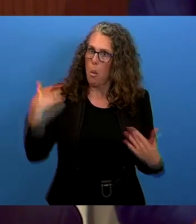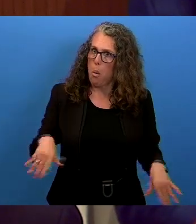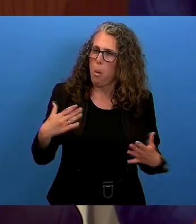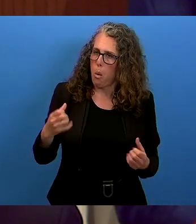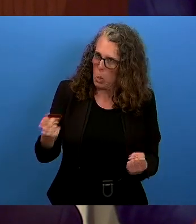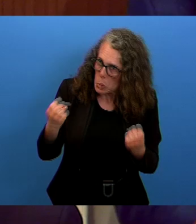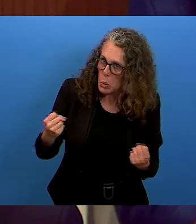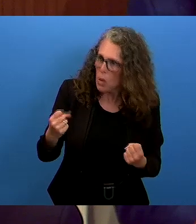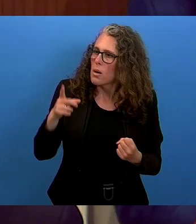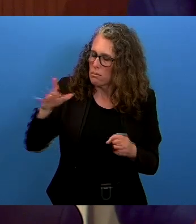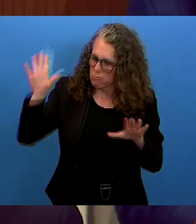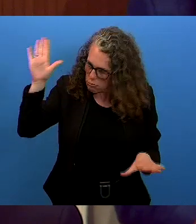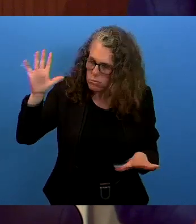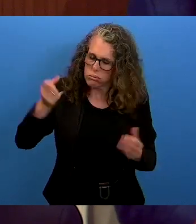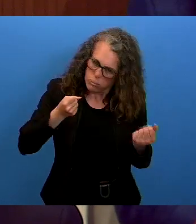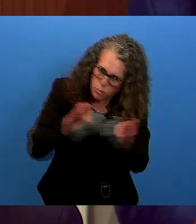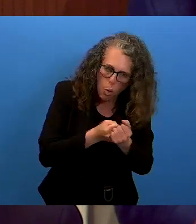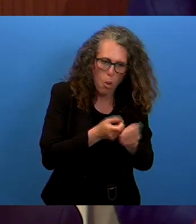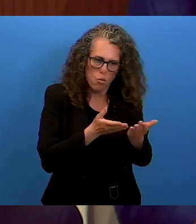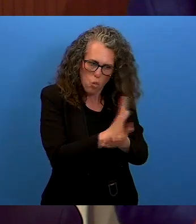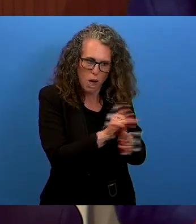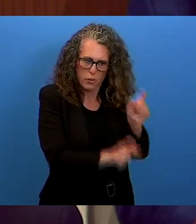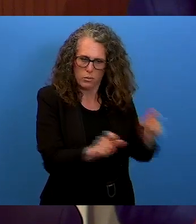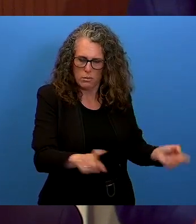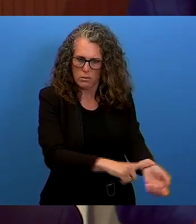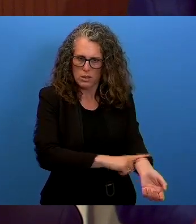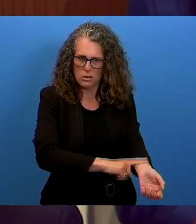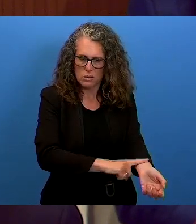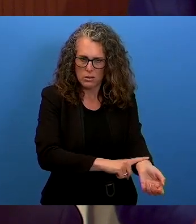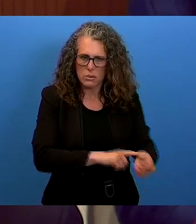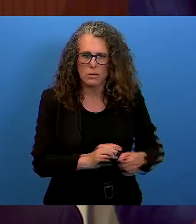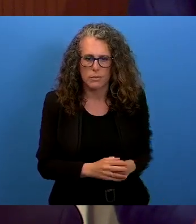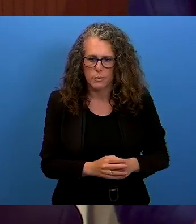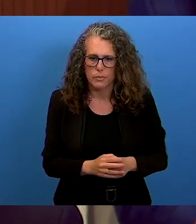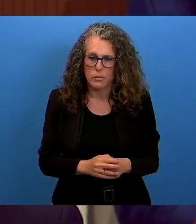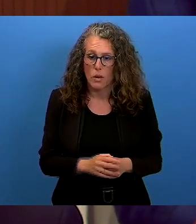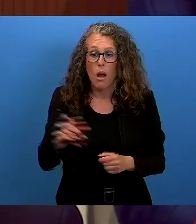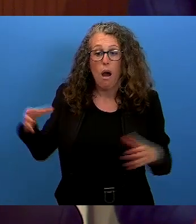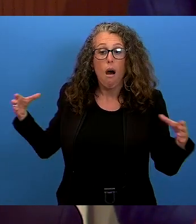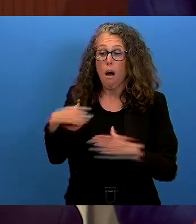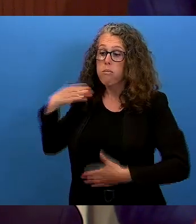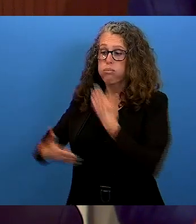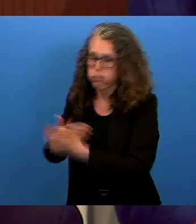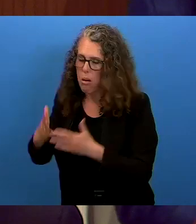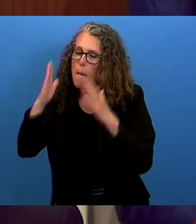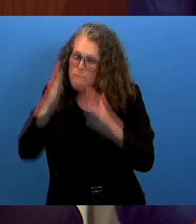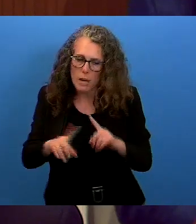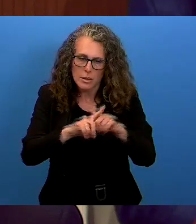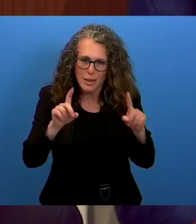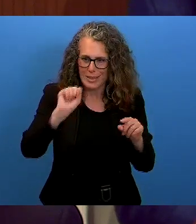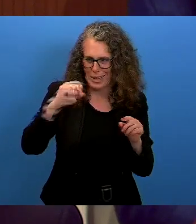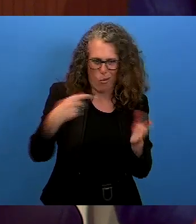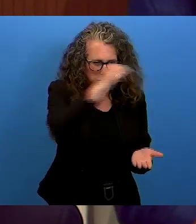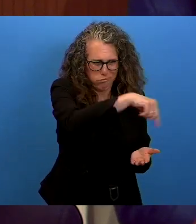human rights of indigenous peoples, and I urge their implementation, obviously in consultation with all relevant actors. Mr.